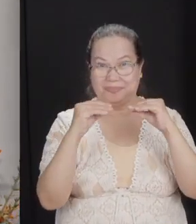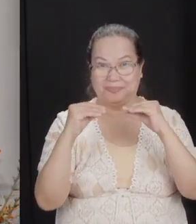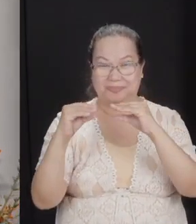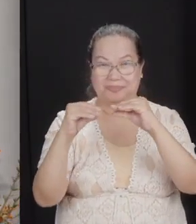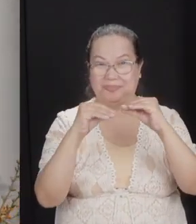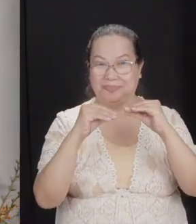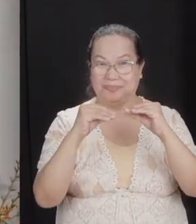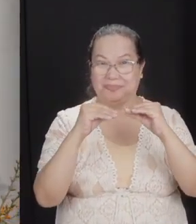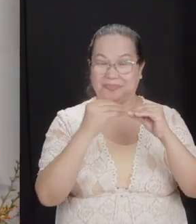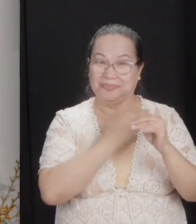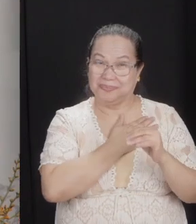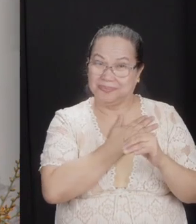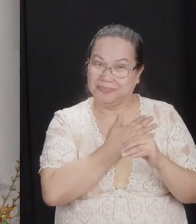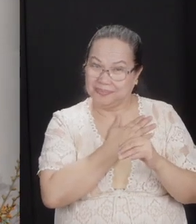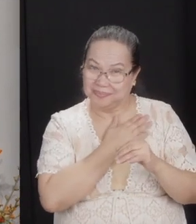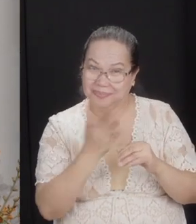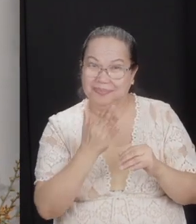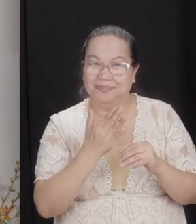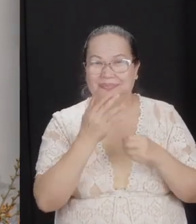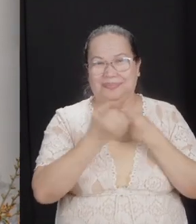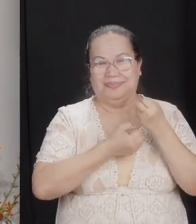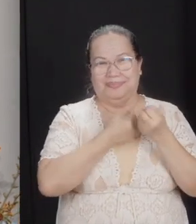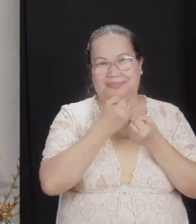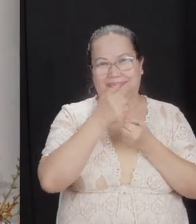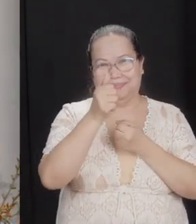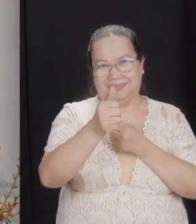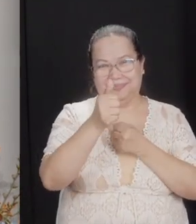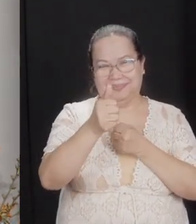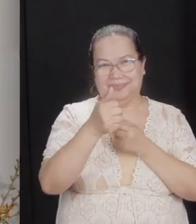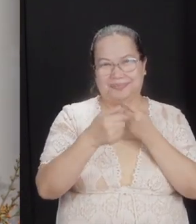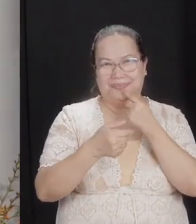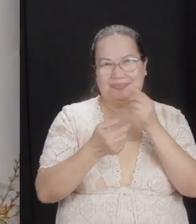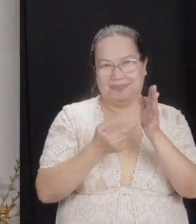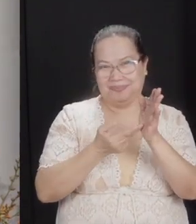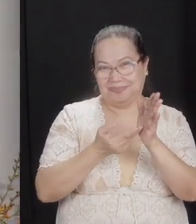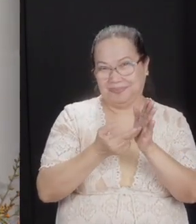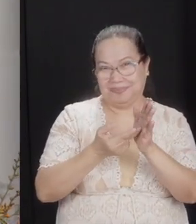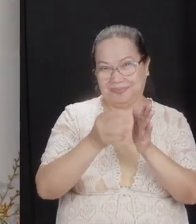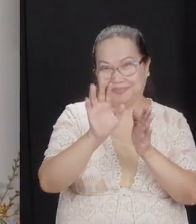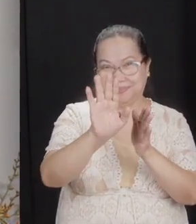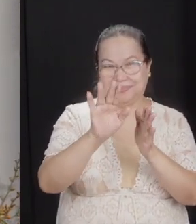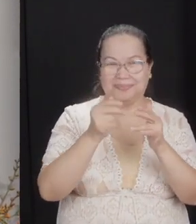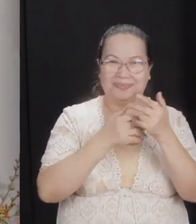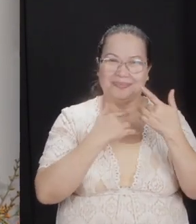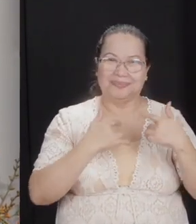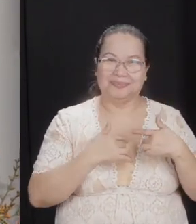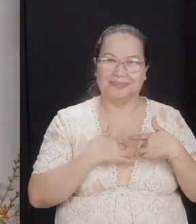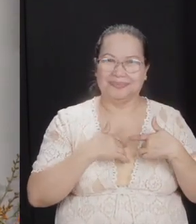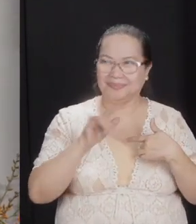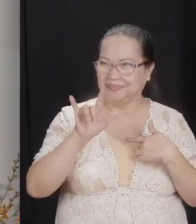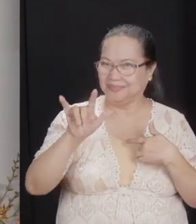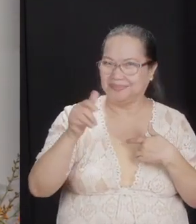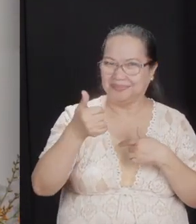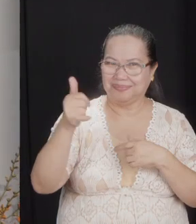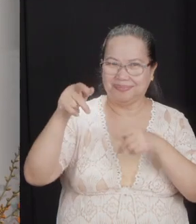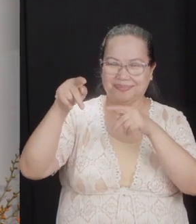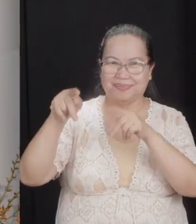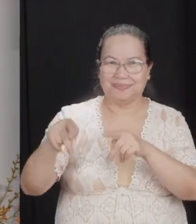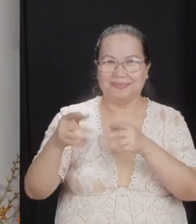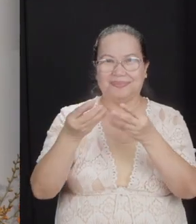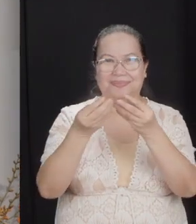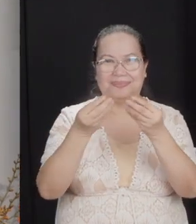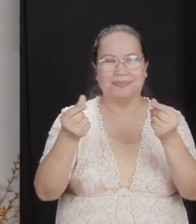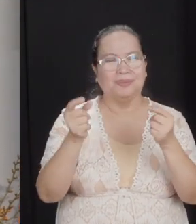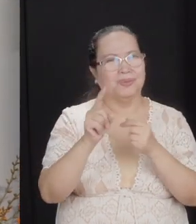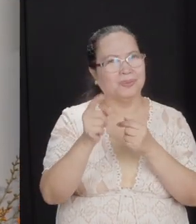willing to sacrifice yourself, it shows the sincerity of your heart to love the other person and to solve the problem.